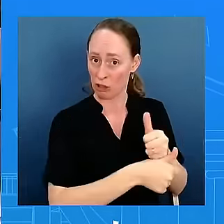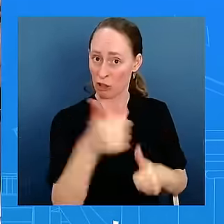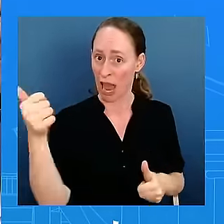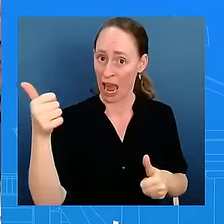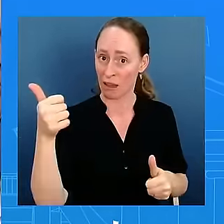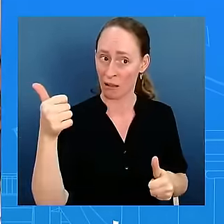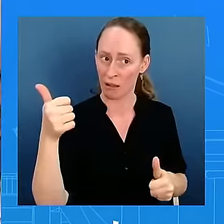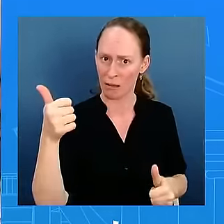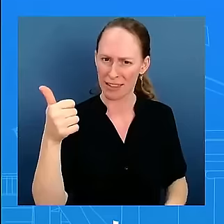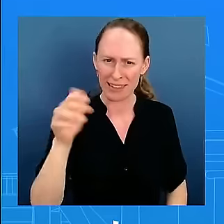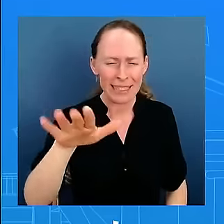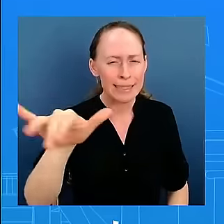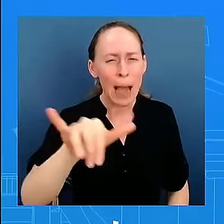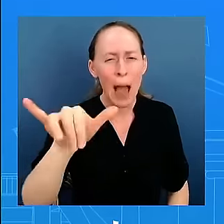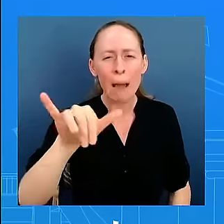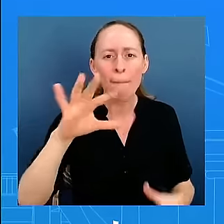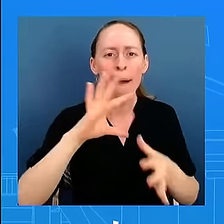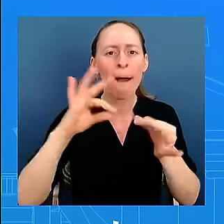look